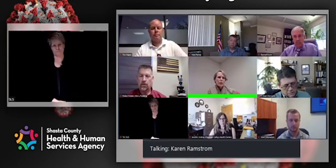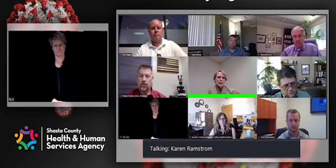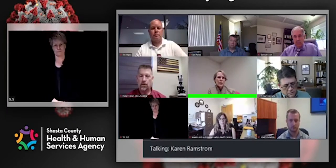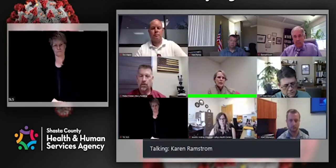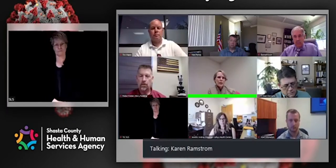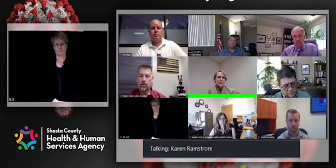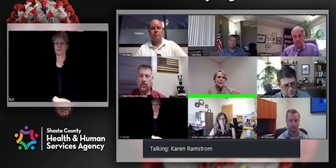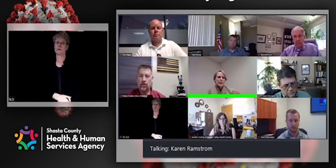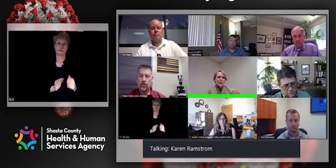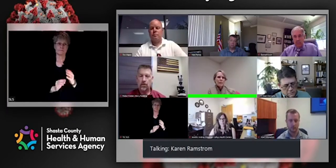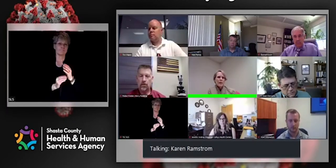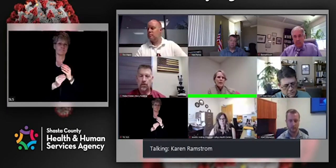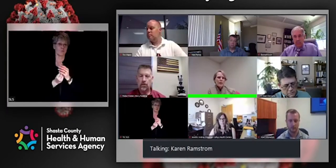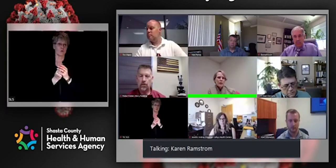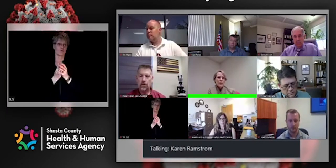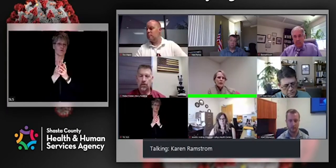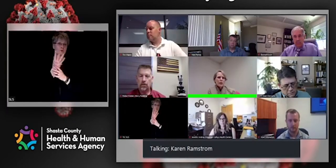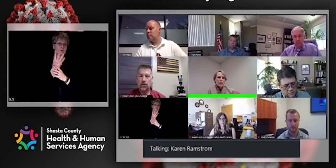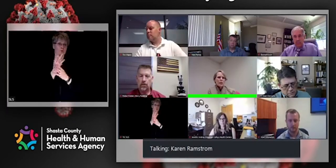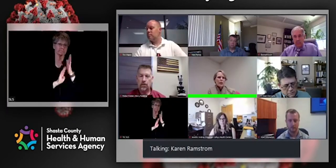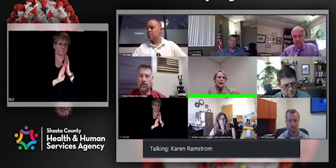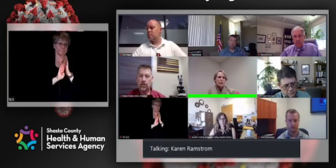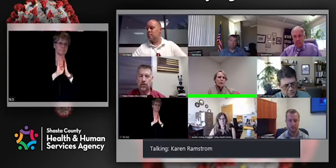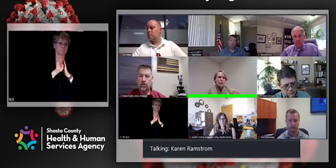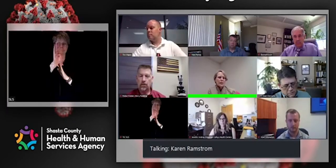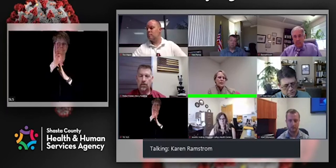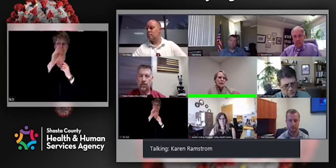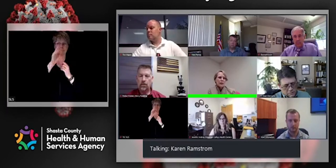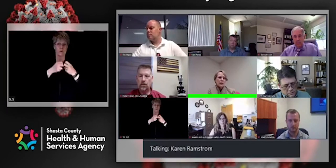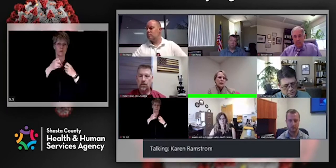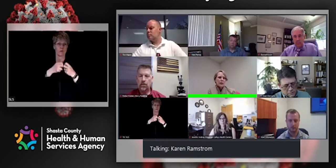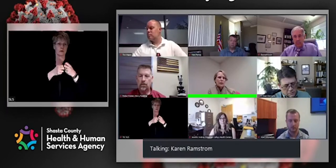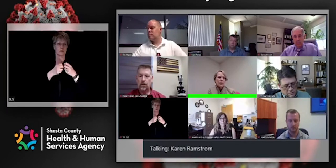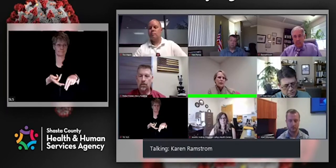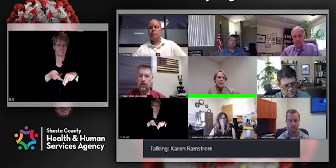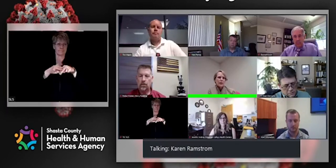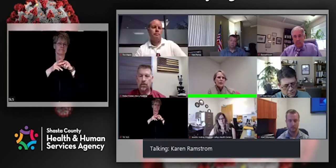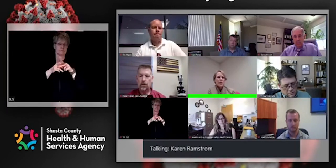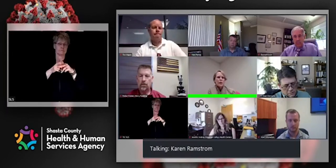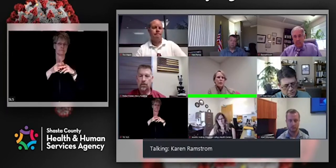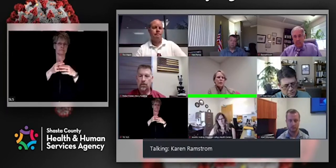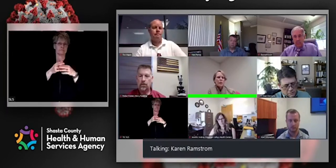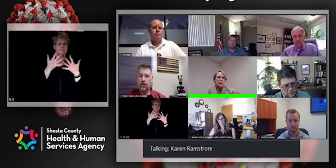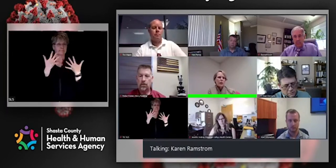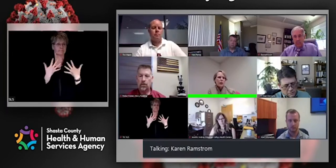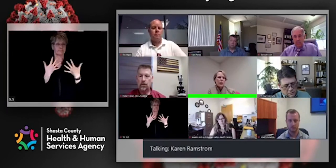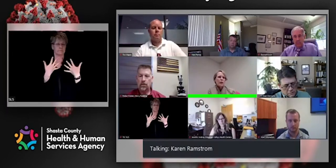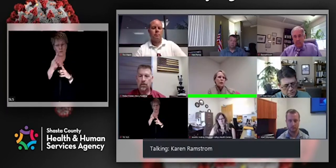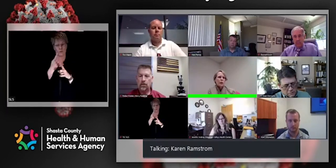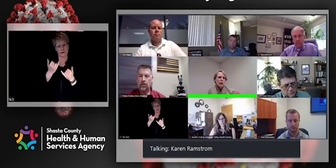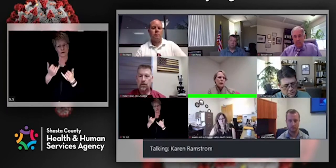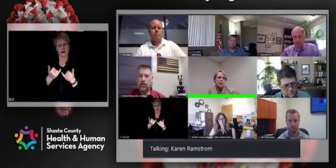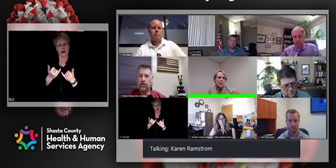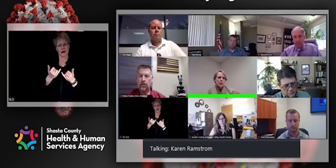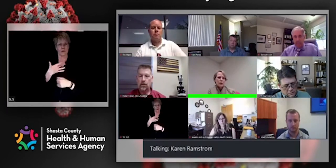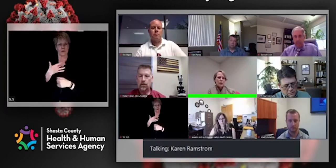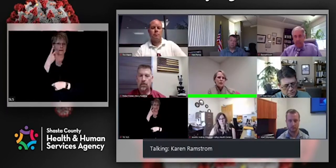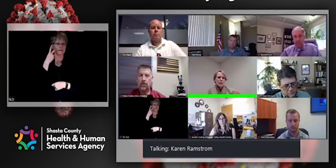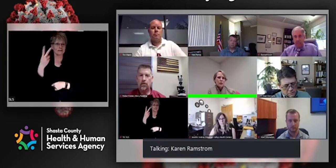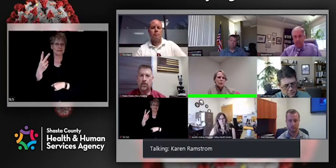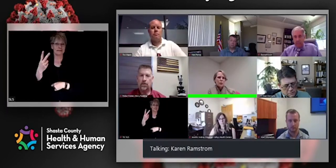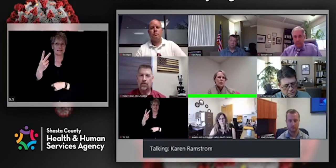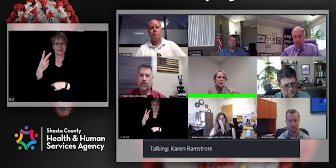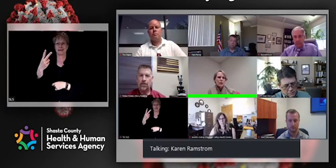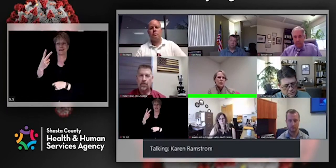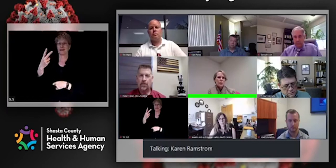and it's unfortunate. And, um, you know, personally, I would love to see signs up on the freeway that say, thank you, public health. Thank you, our public health